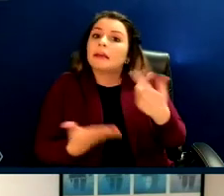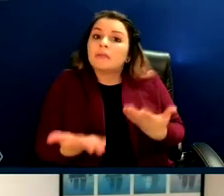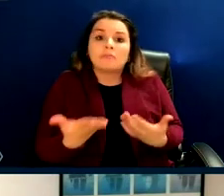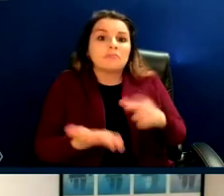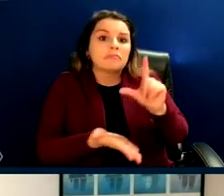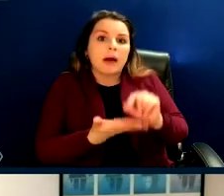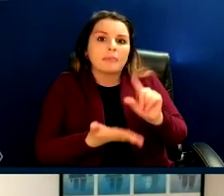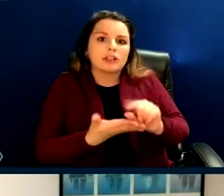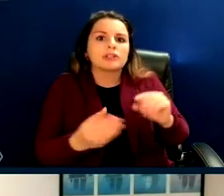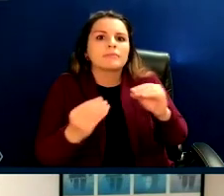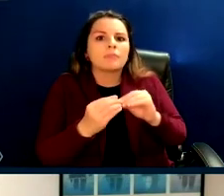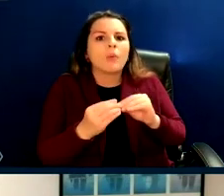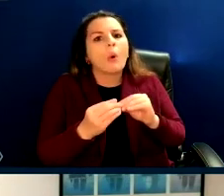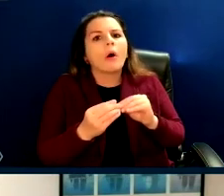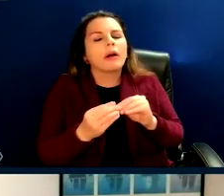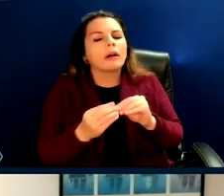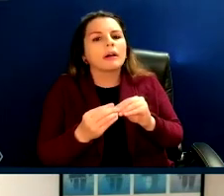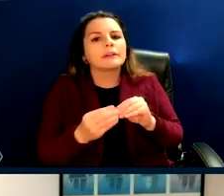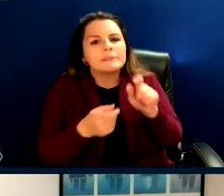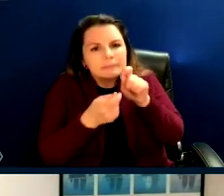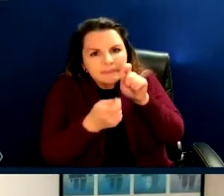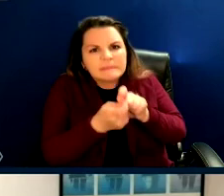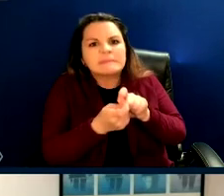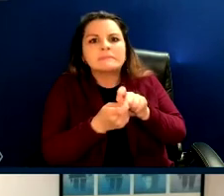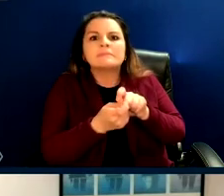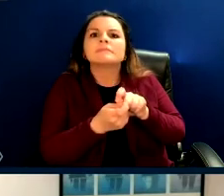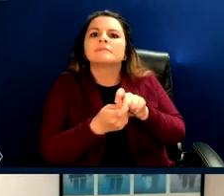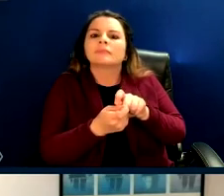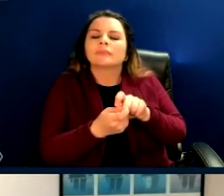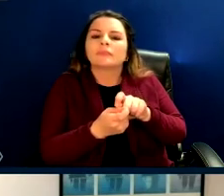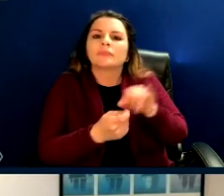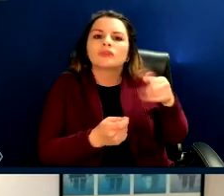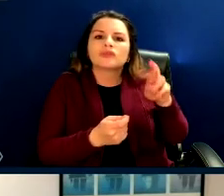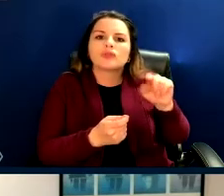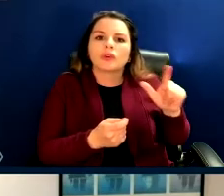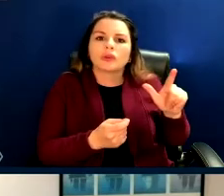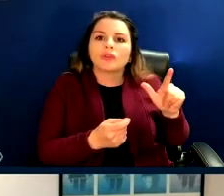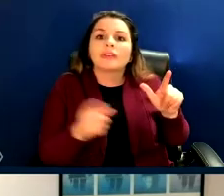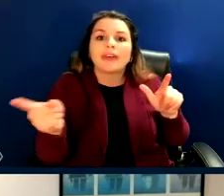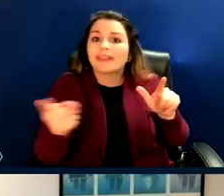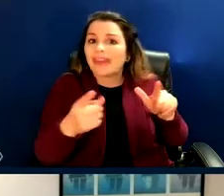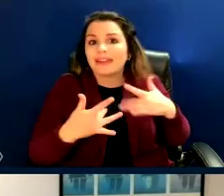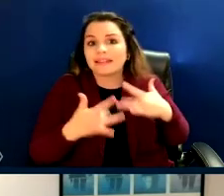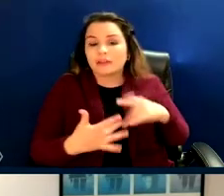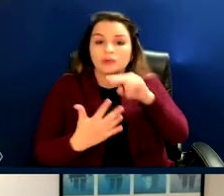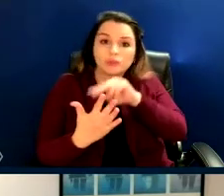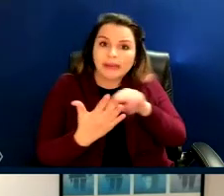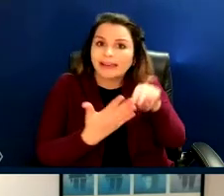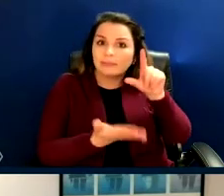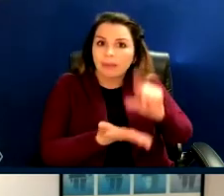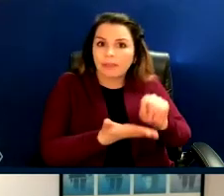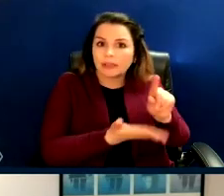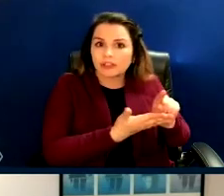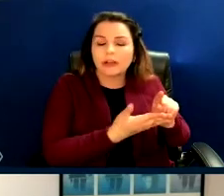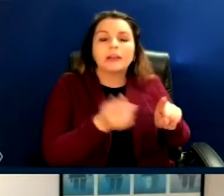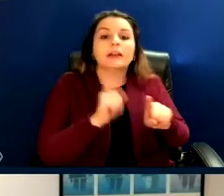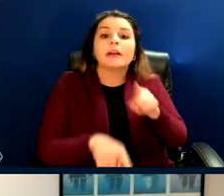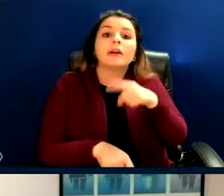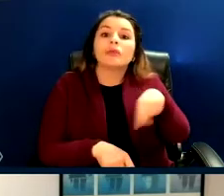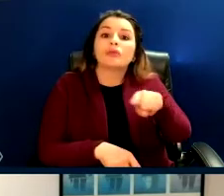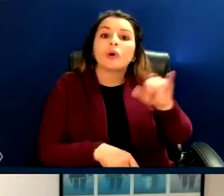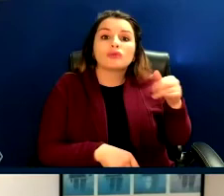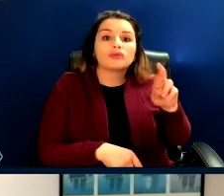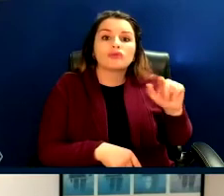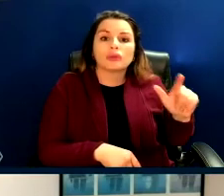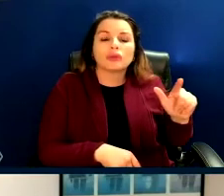in more niche journals that black scholars are reading and publishing in. And those tend to be journals that are